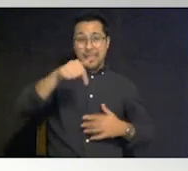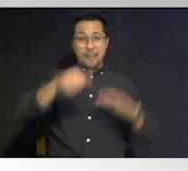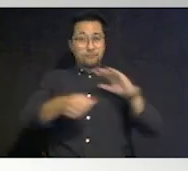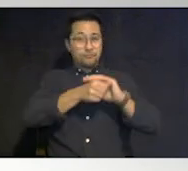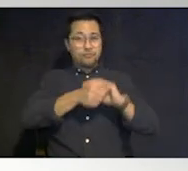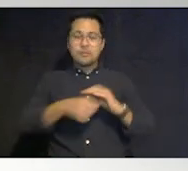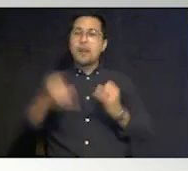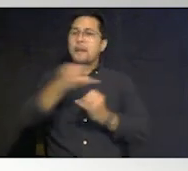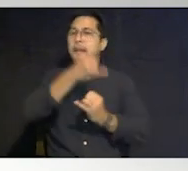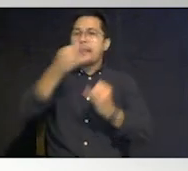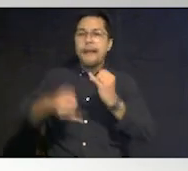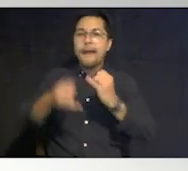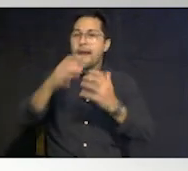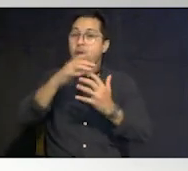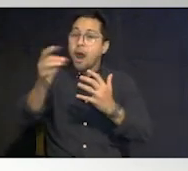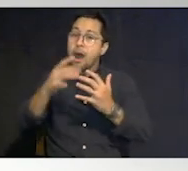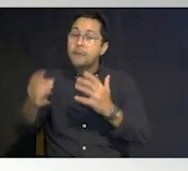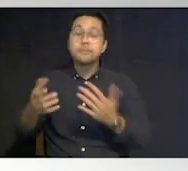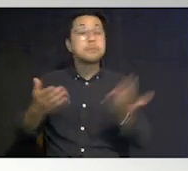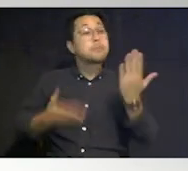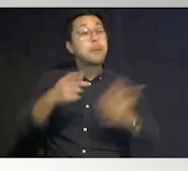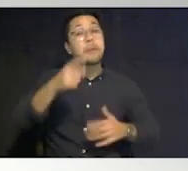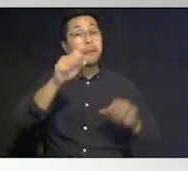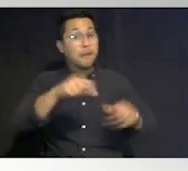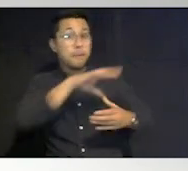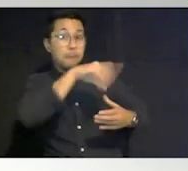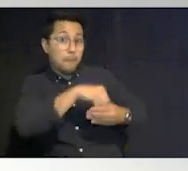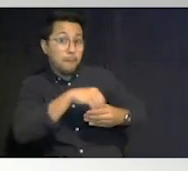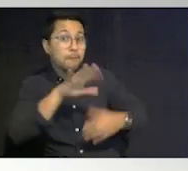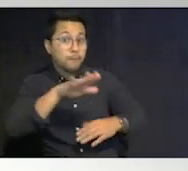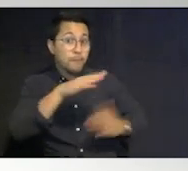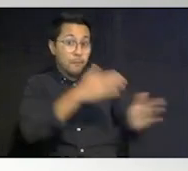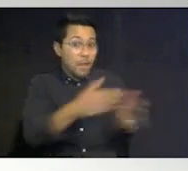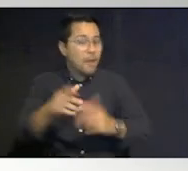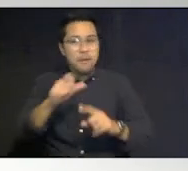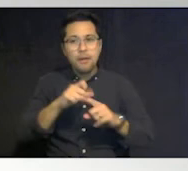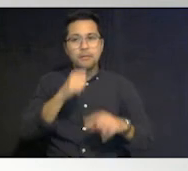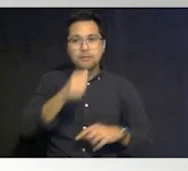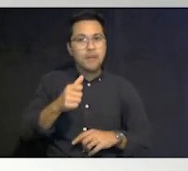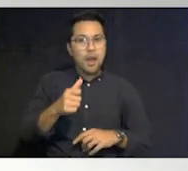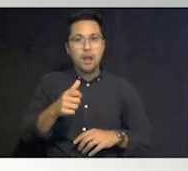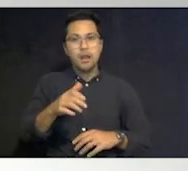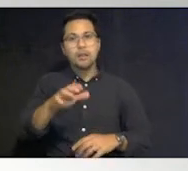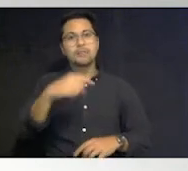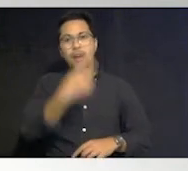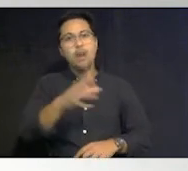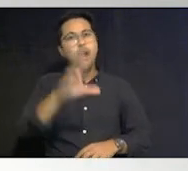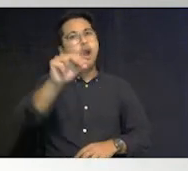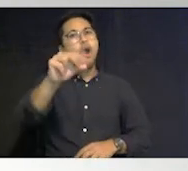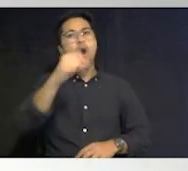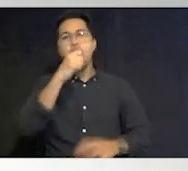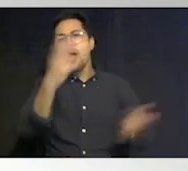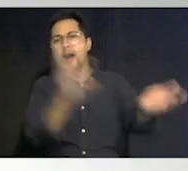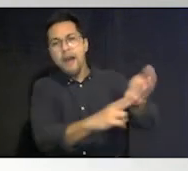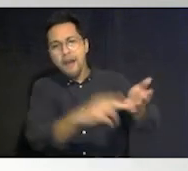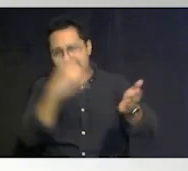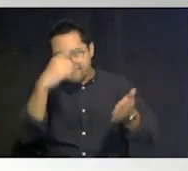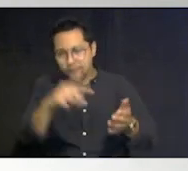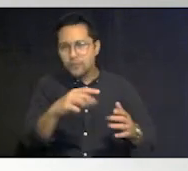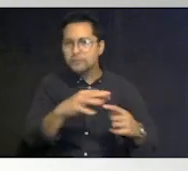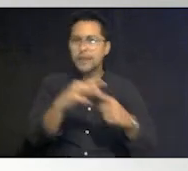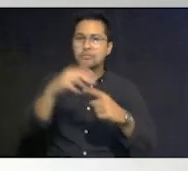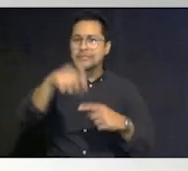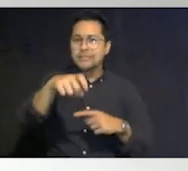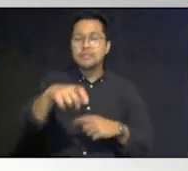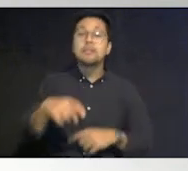that it may be part of your plan so we would never discourage you from registering for a special needs shelter once you do so